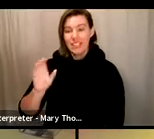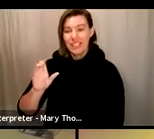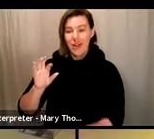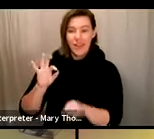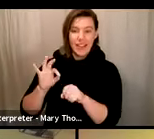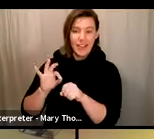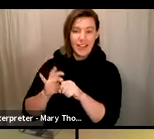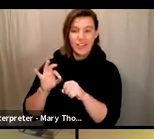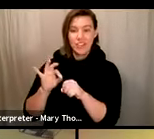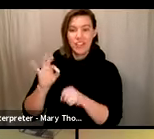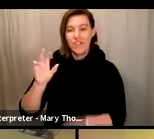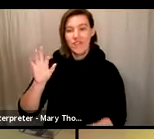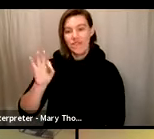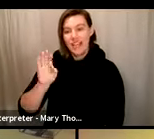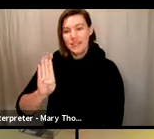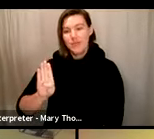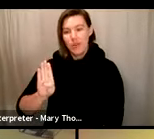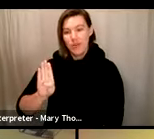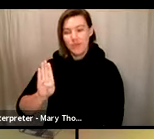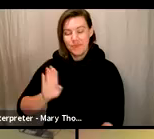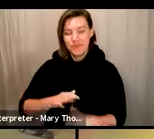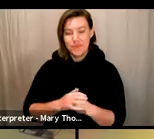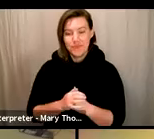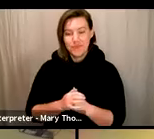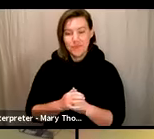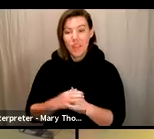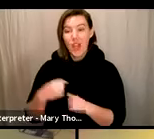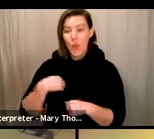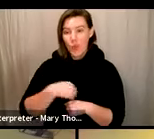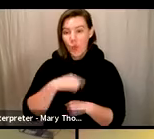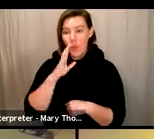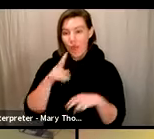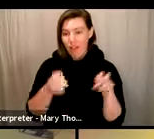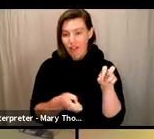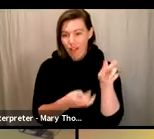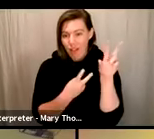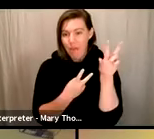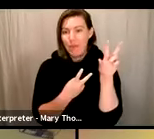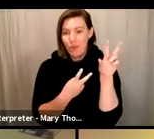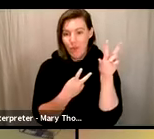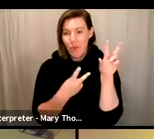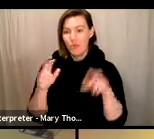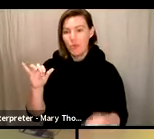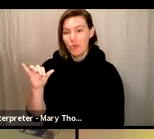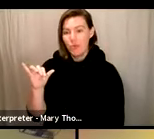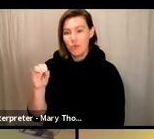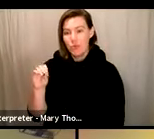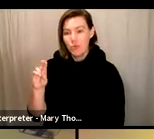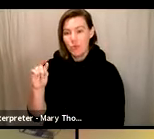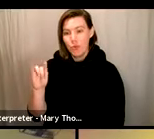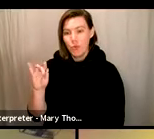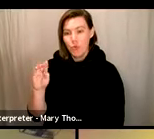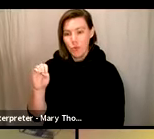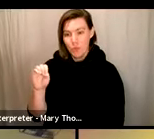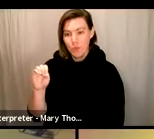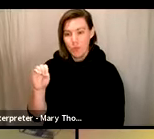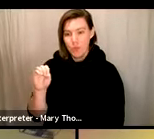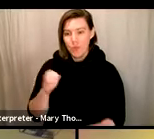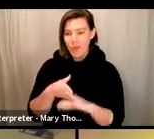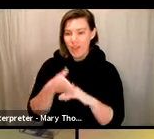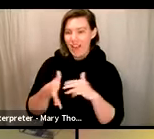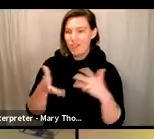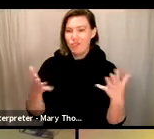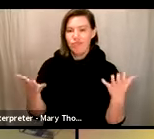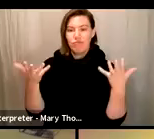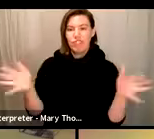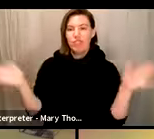going to upload this video to our YouTube channel after this meeting. Gerilyn Hampton, please